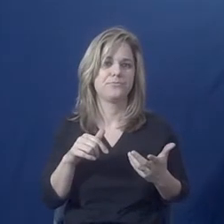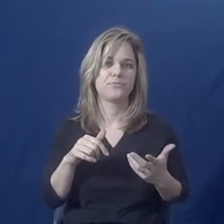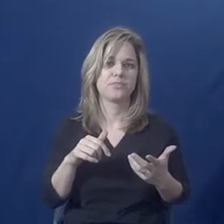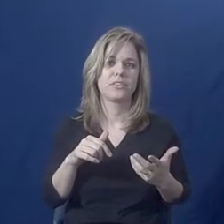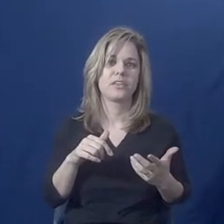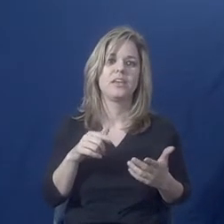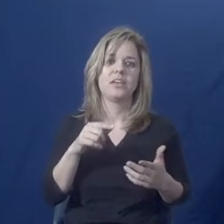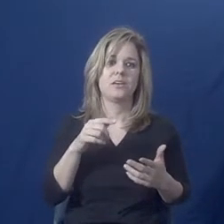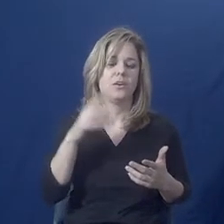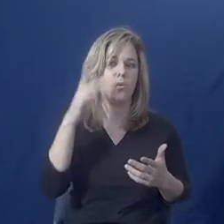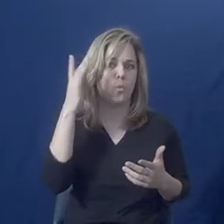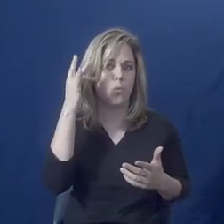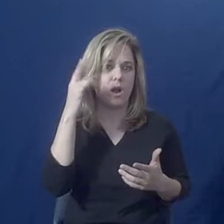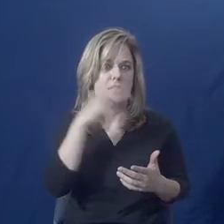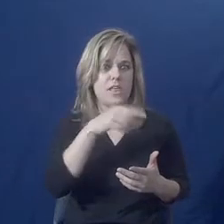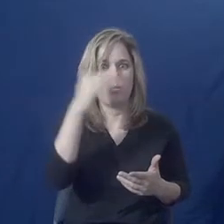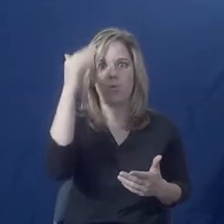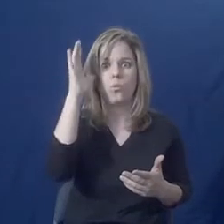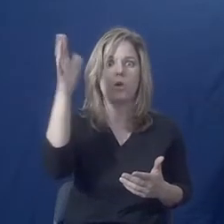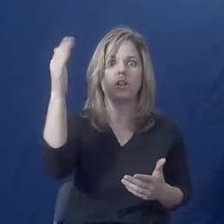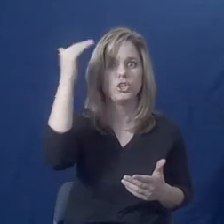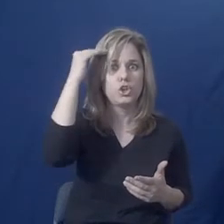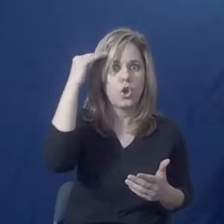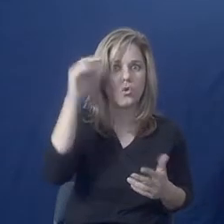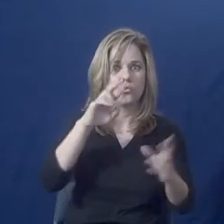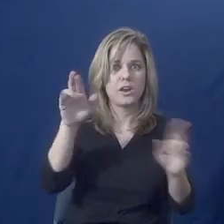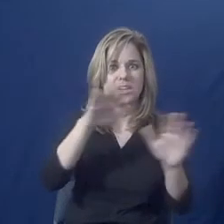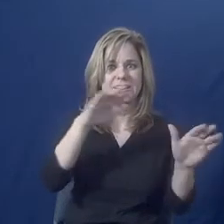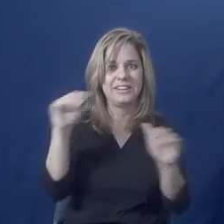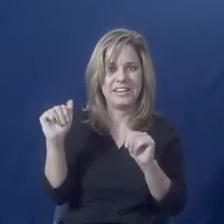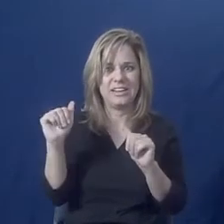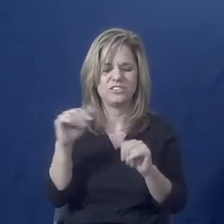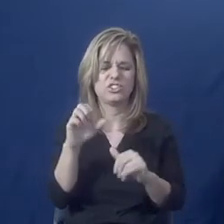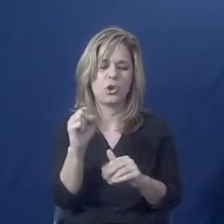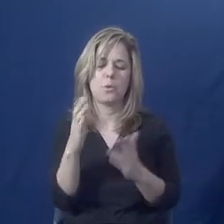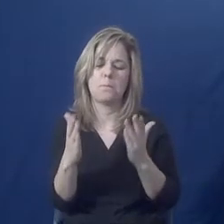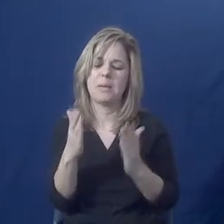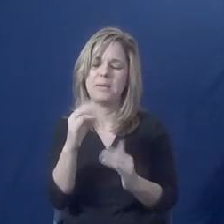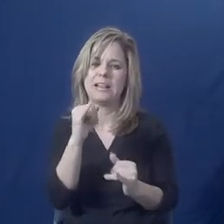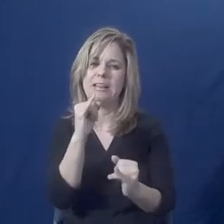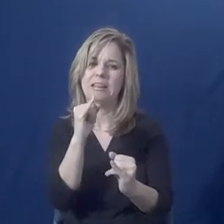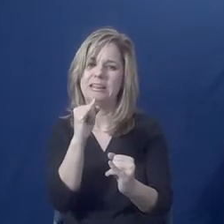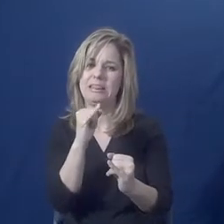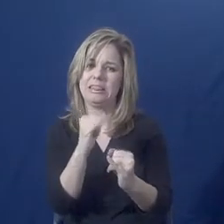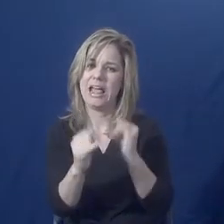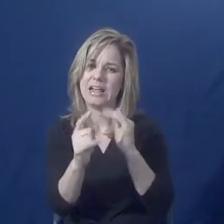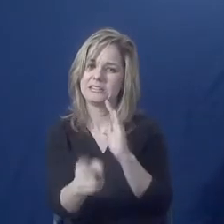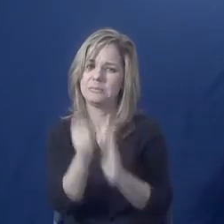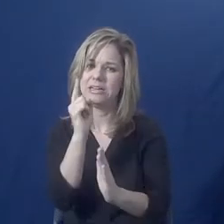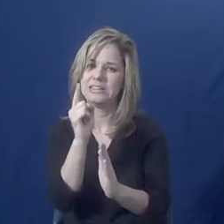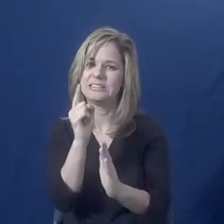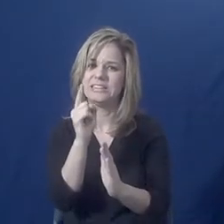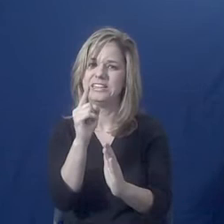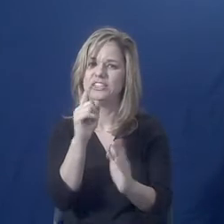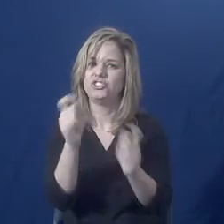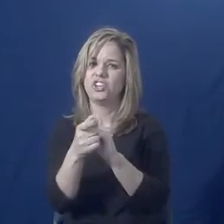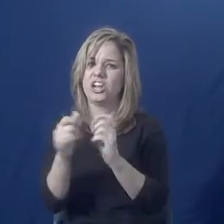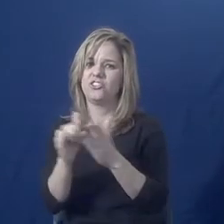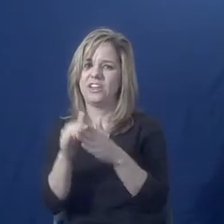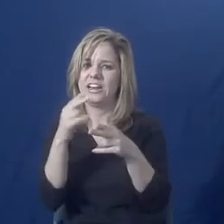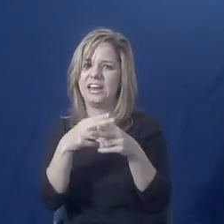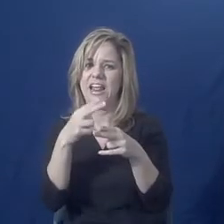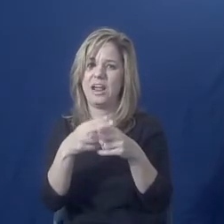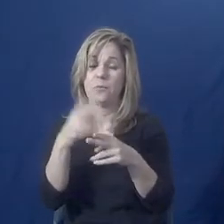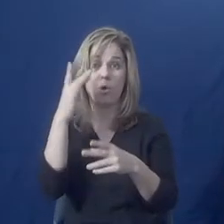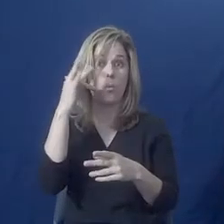before leaving. Because the Social Administration will inform you. When you change that payee, that payee is going to be informed